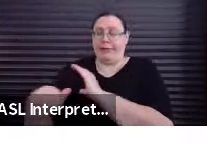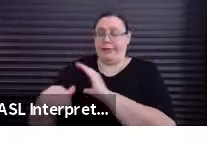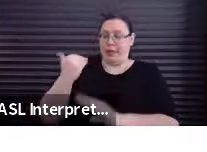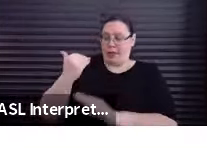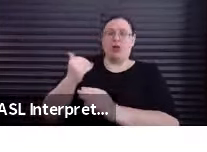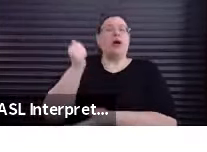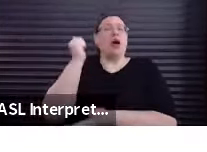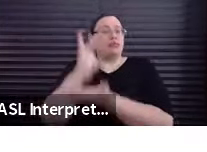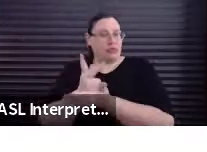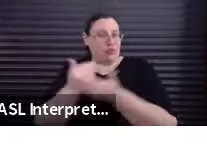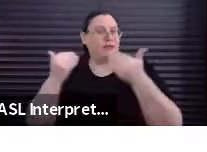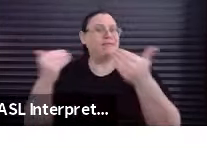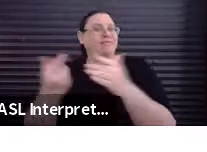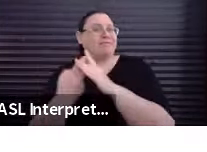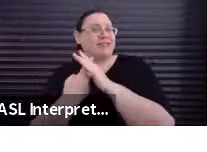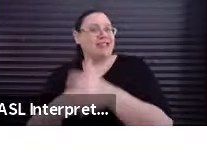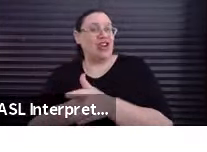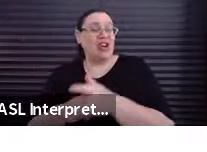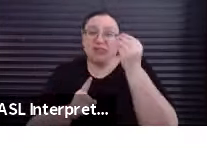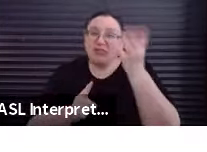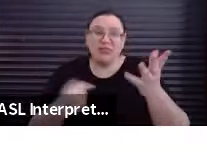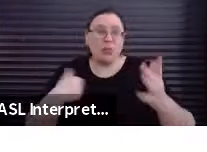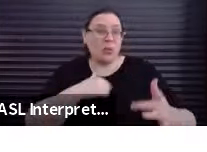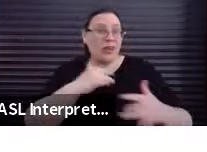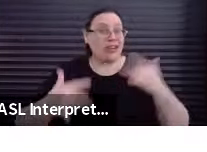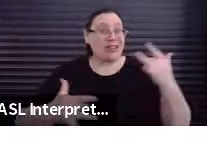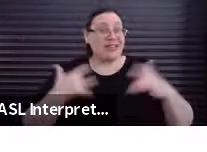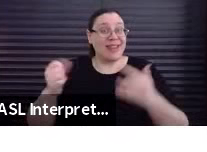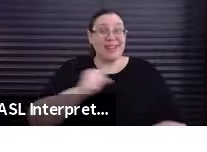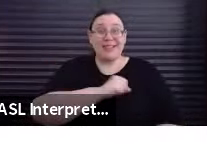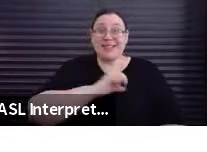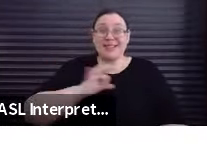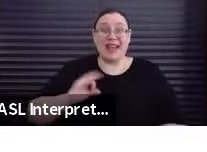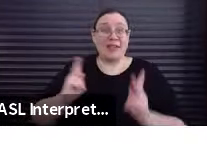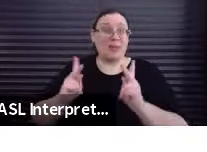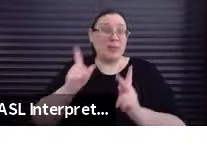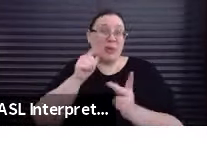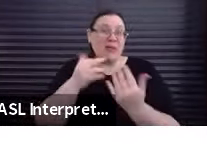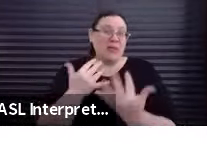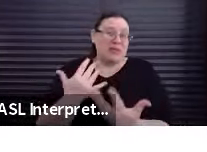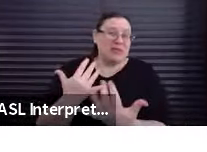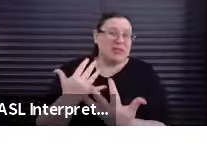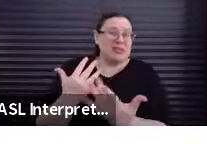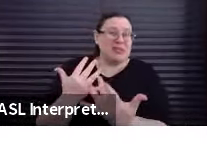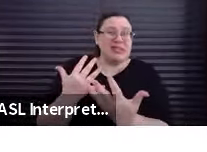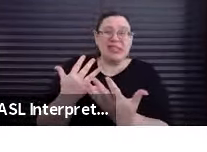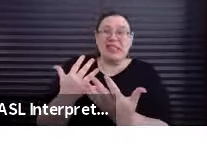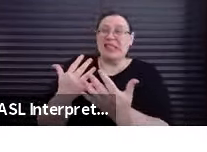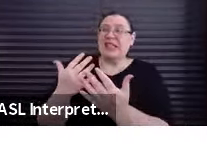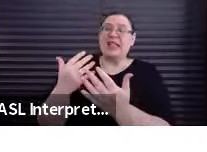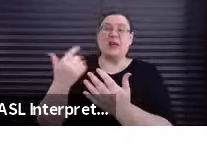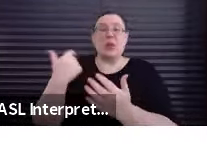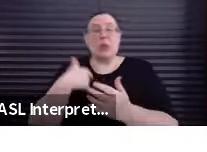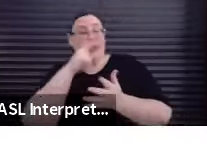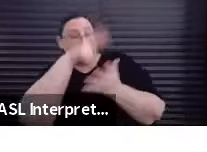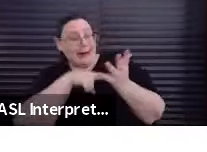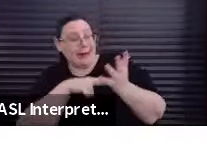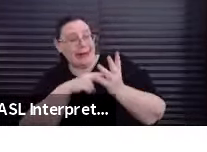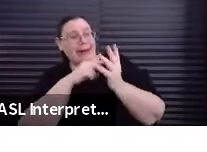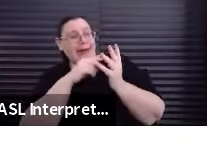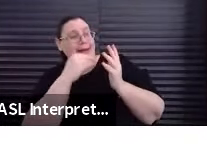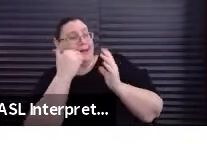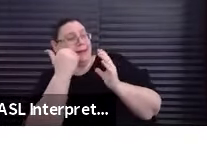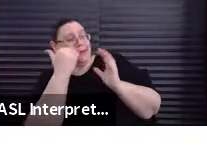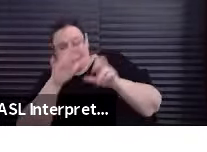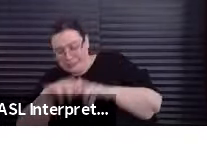a really exciting thing for us here. As staff, you don't have to wait around for a cleared email from us. Within about three minutes,